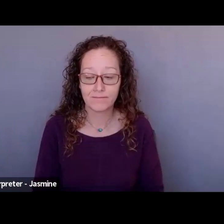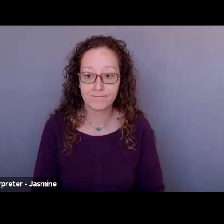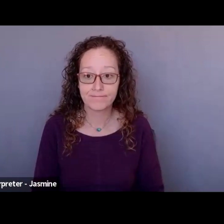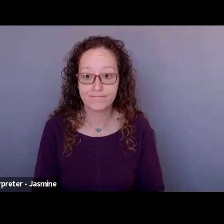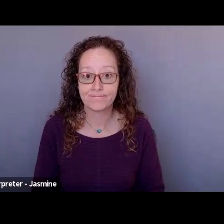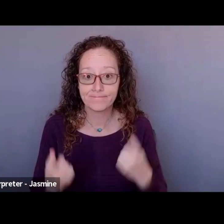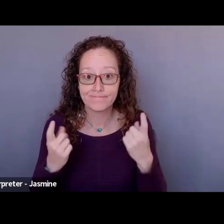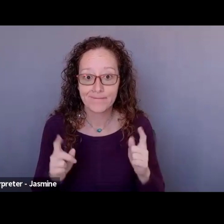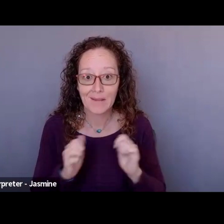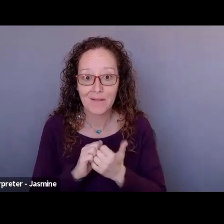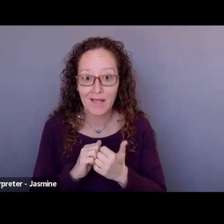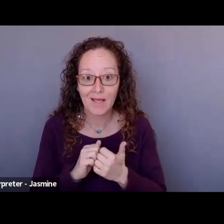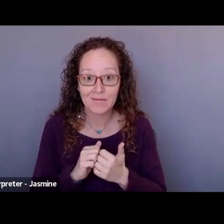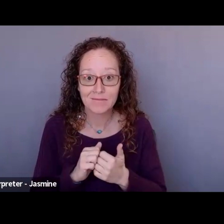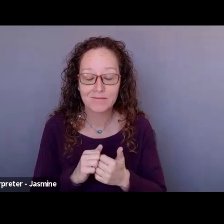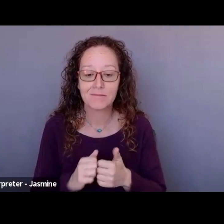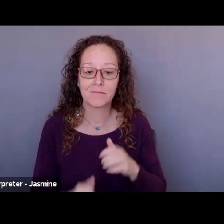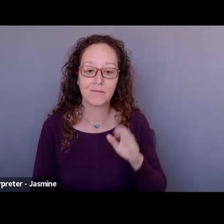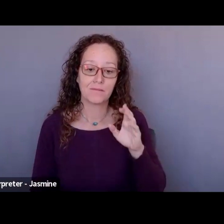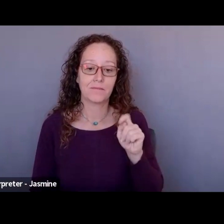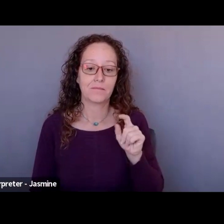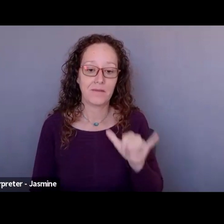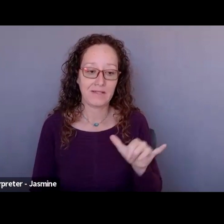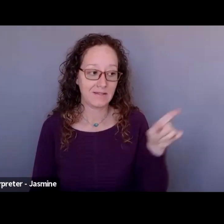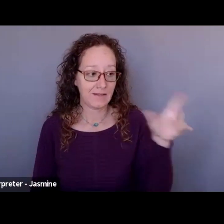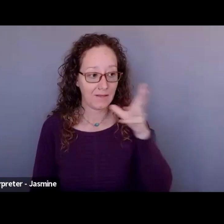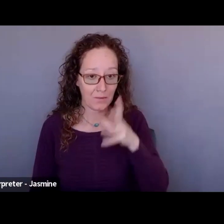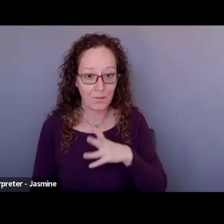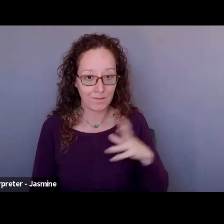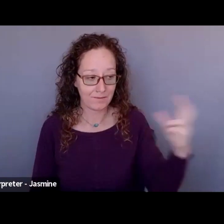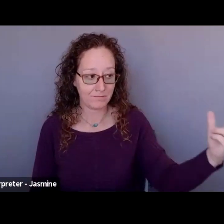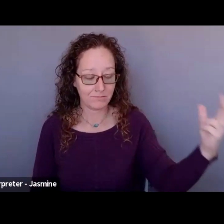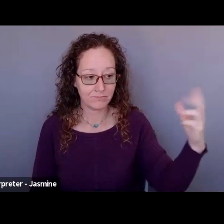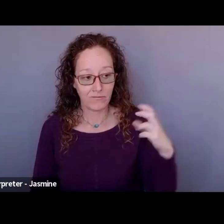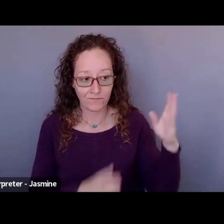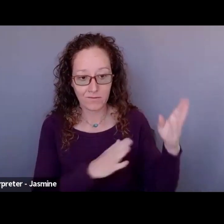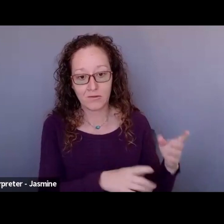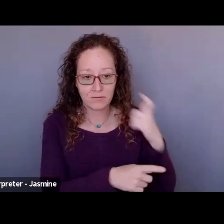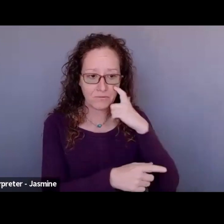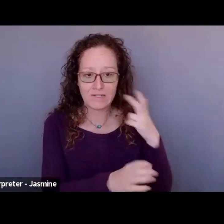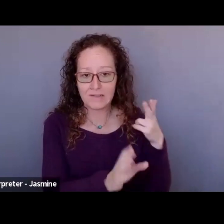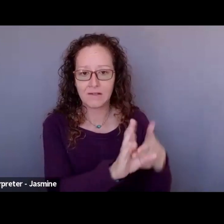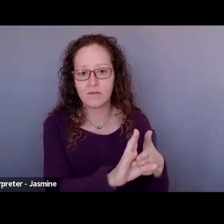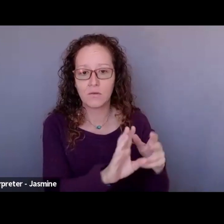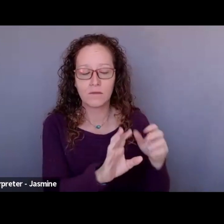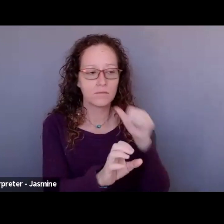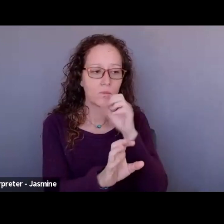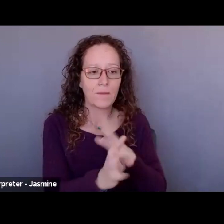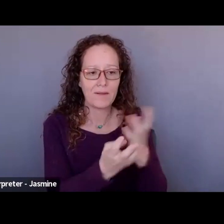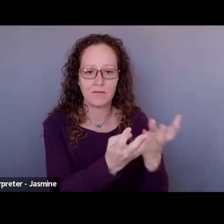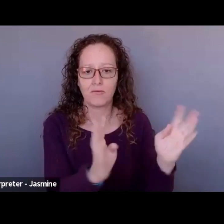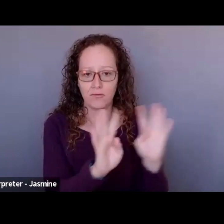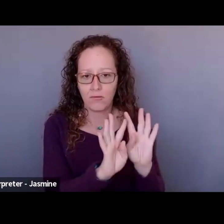happened because Betsy, this funder, had recently joined a circle of women that